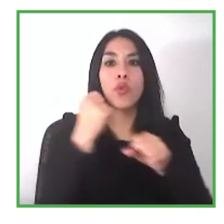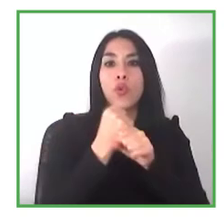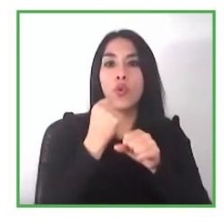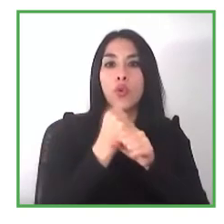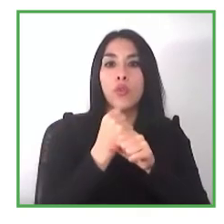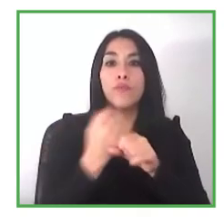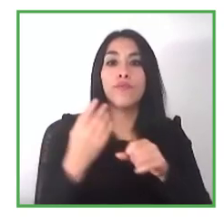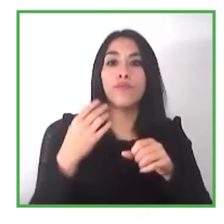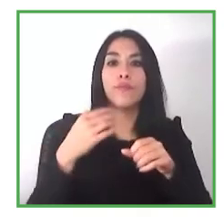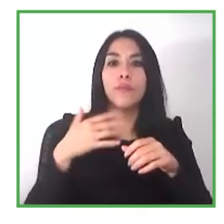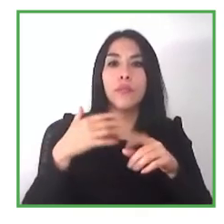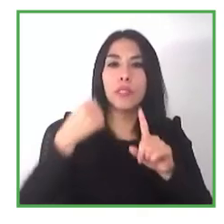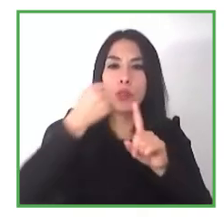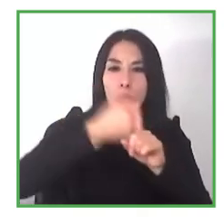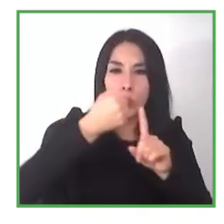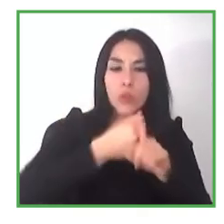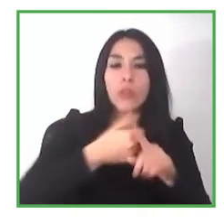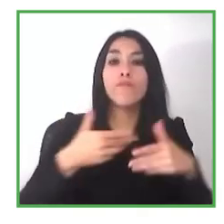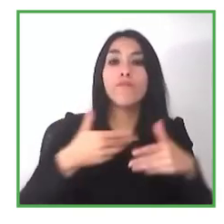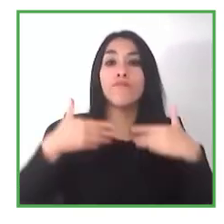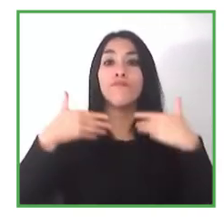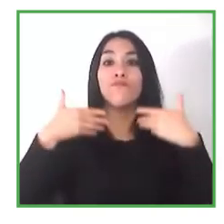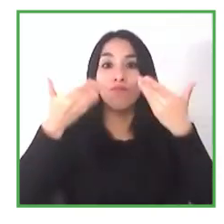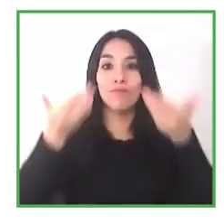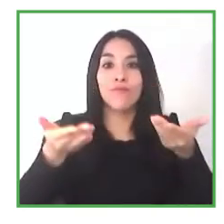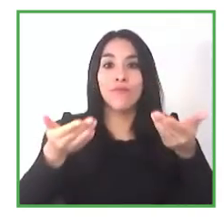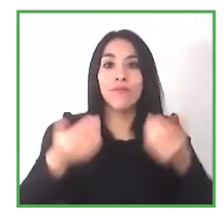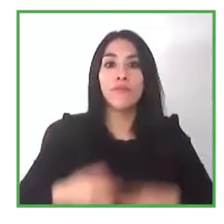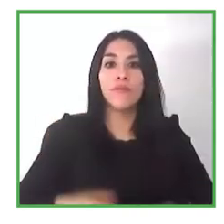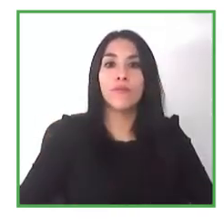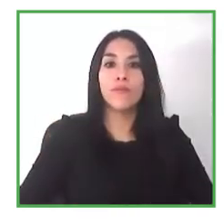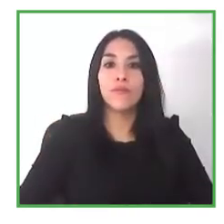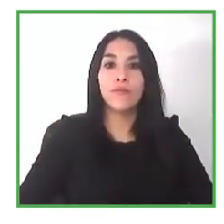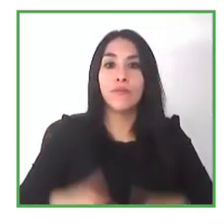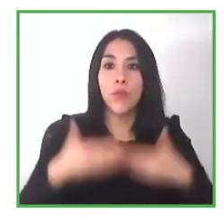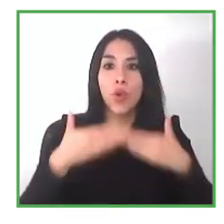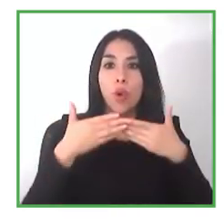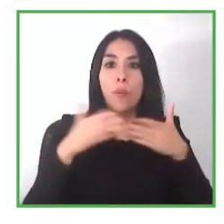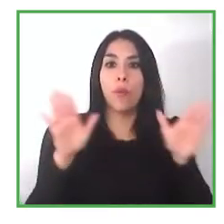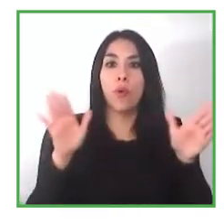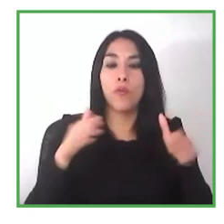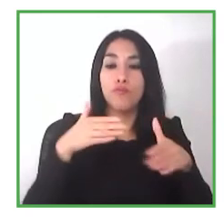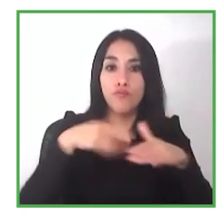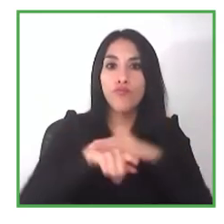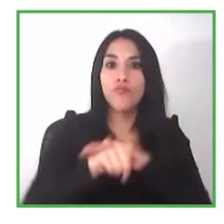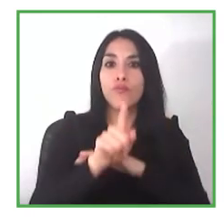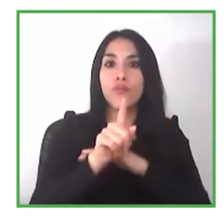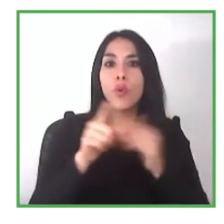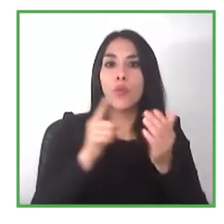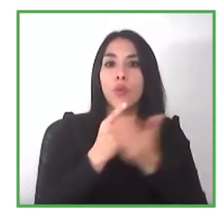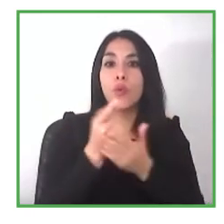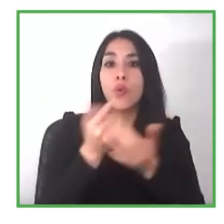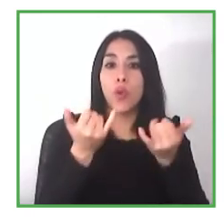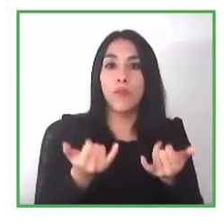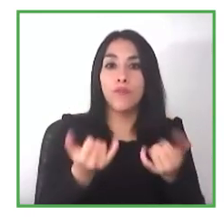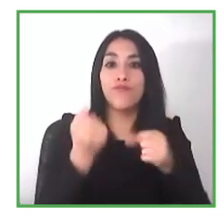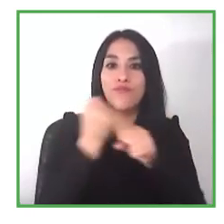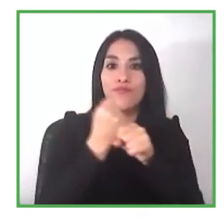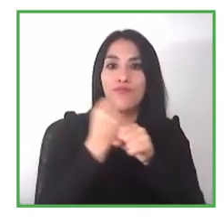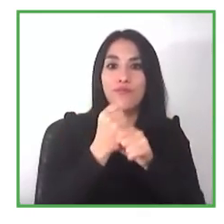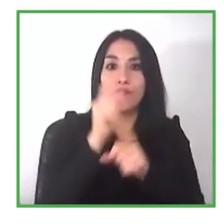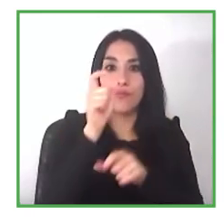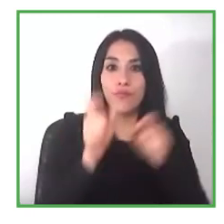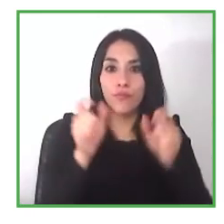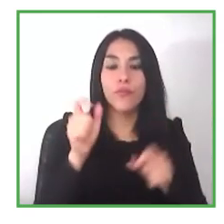fight against discrimination and to have more open access and opportunities